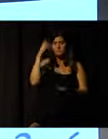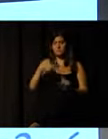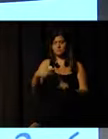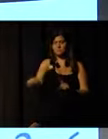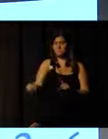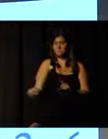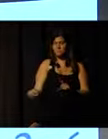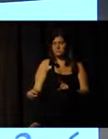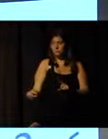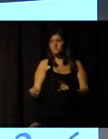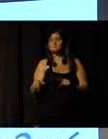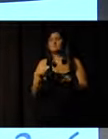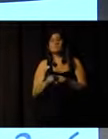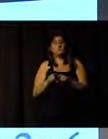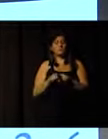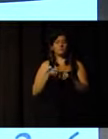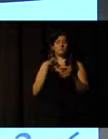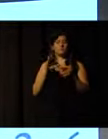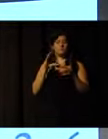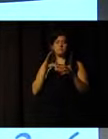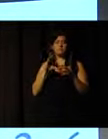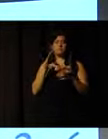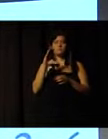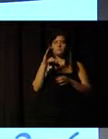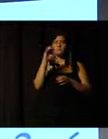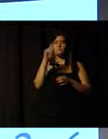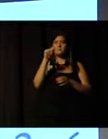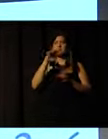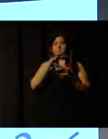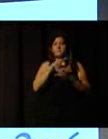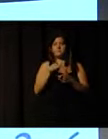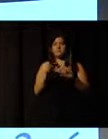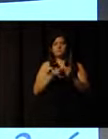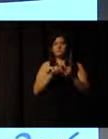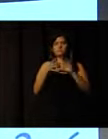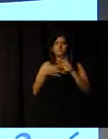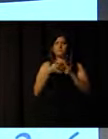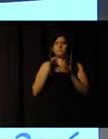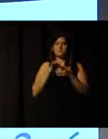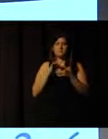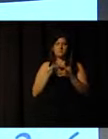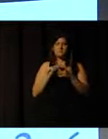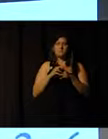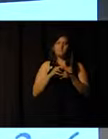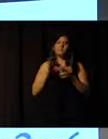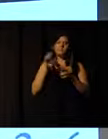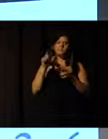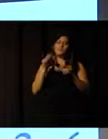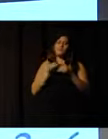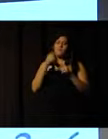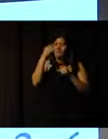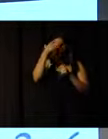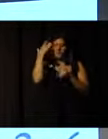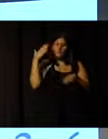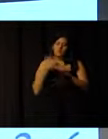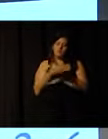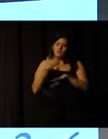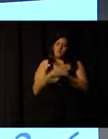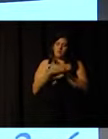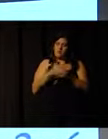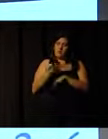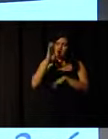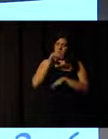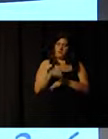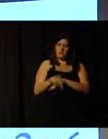the next years, the FIFA World Cup and the Olympic Games. Many YMCA